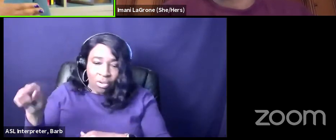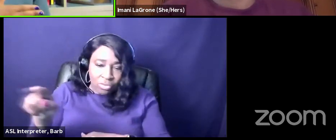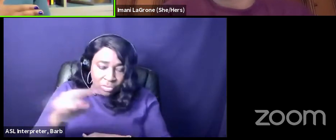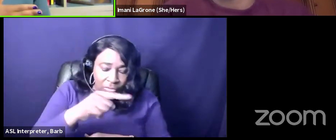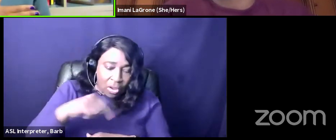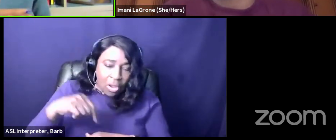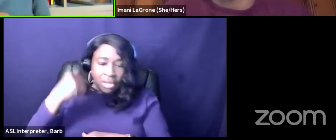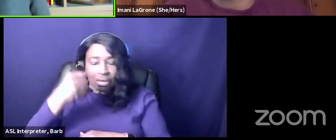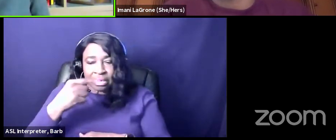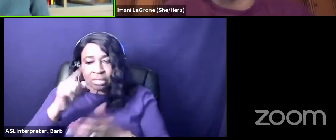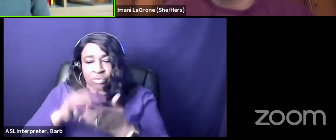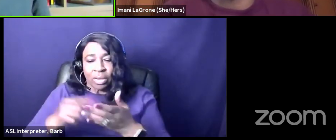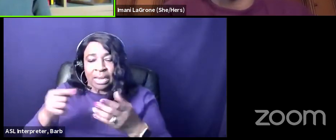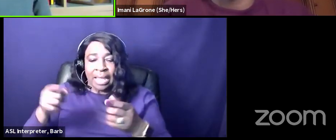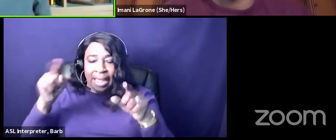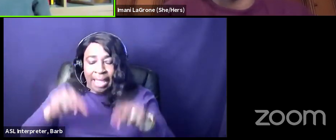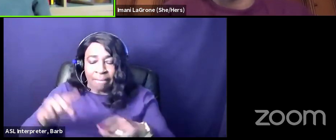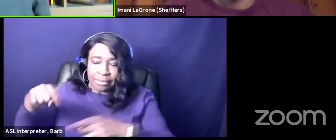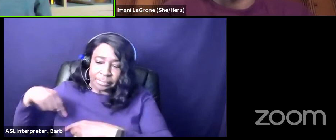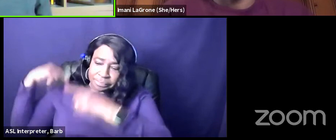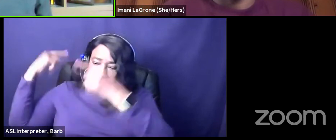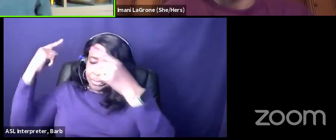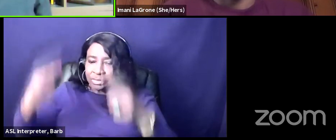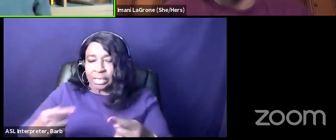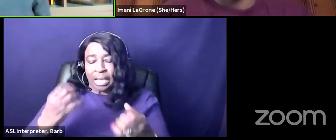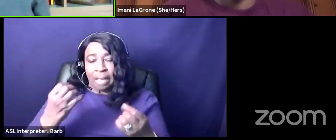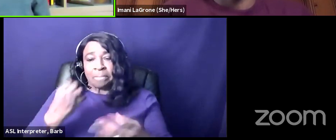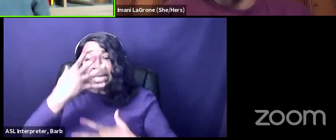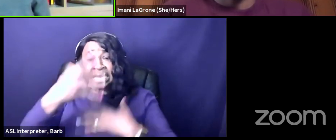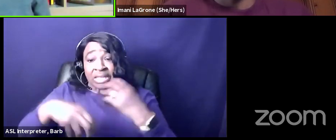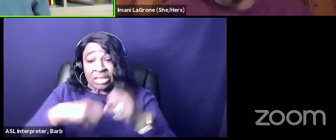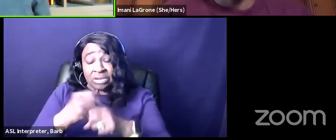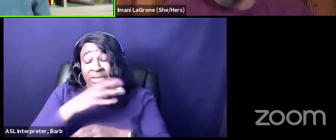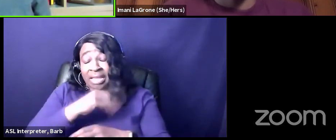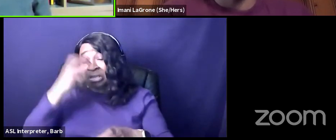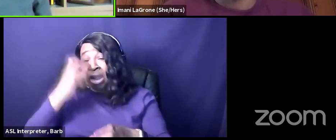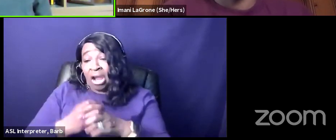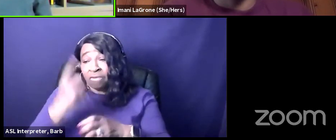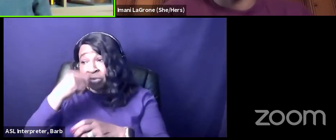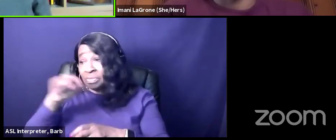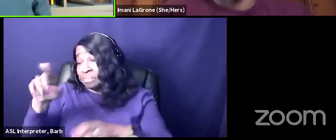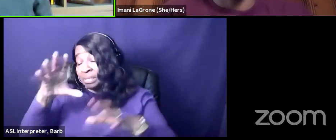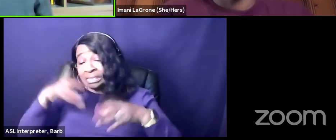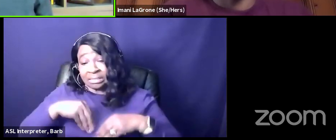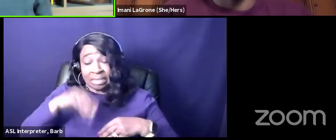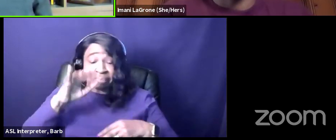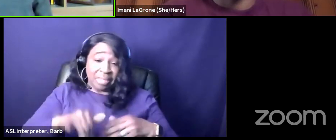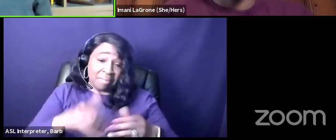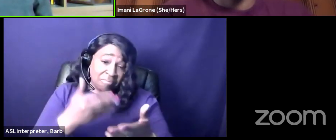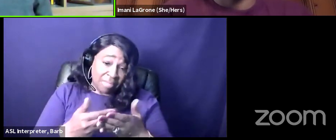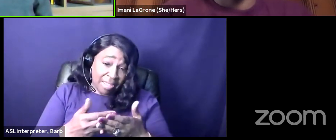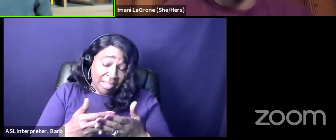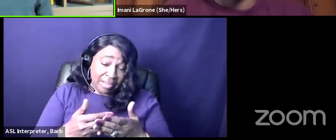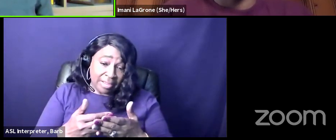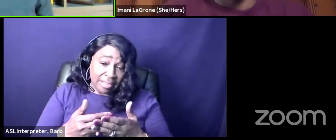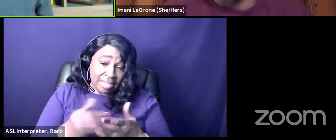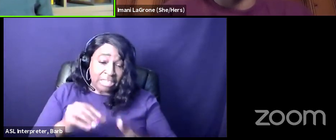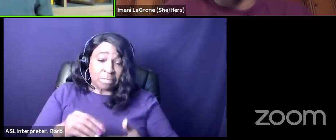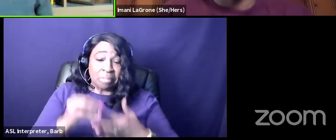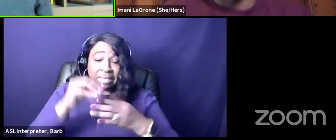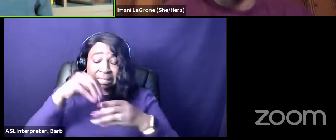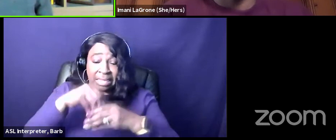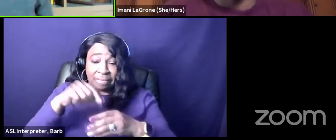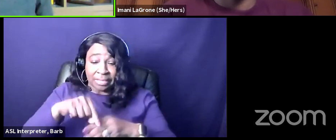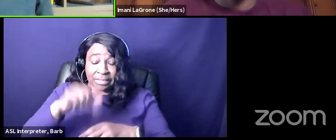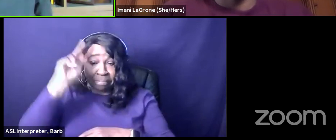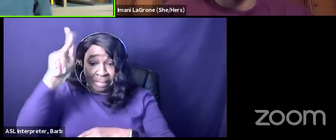centuries and it's hard to face that and i think it's hard to face it in the political sphere and so you know we have lots of